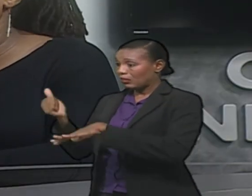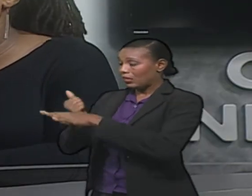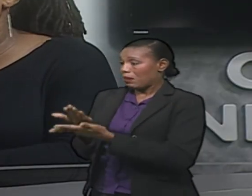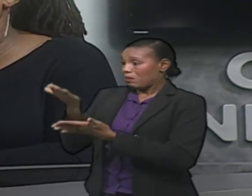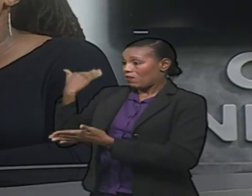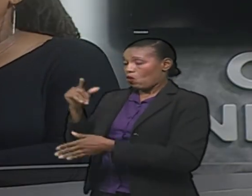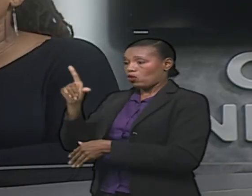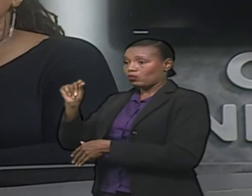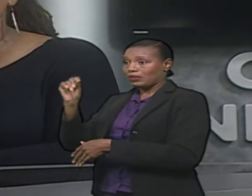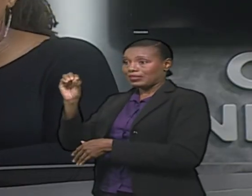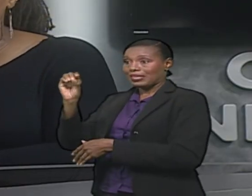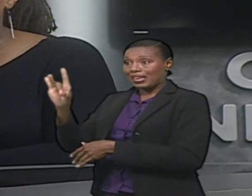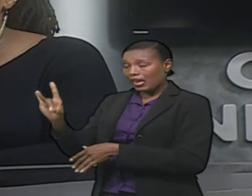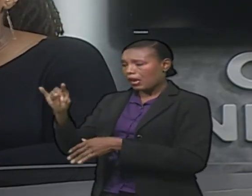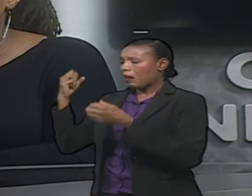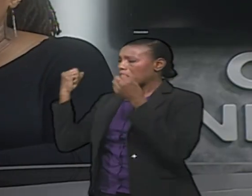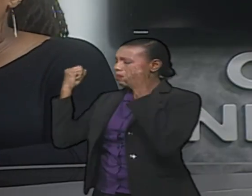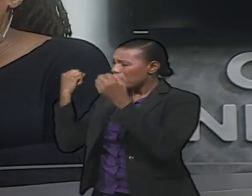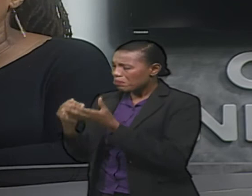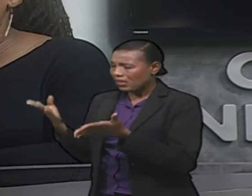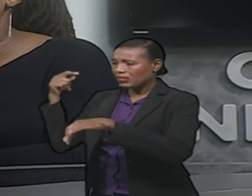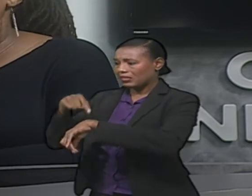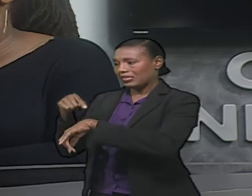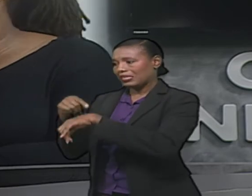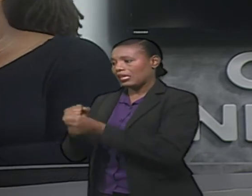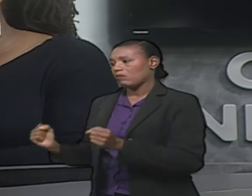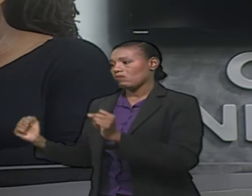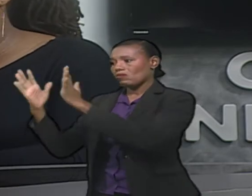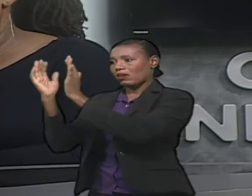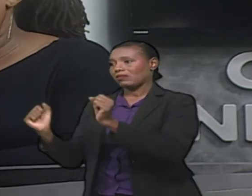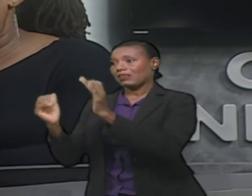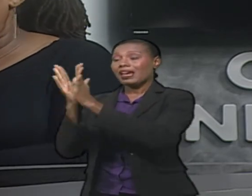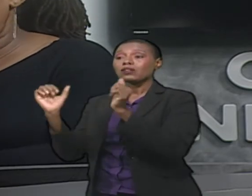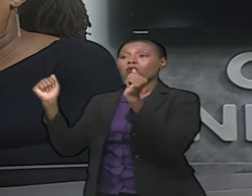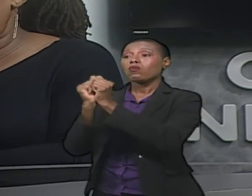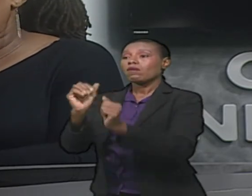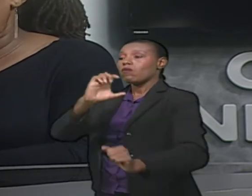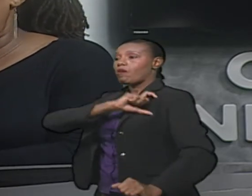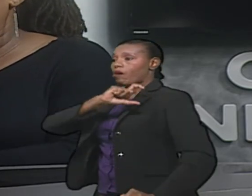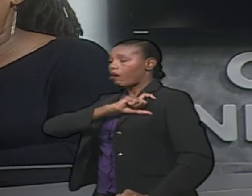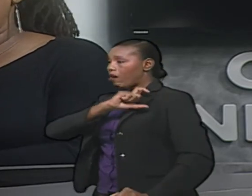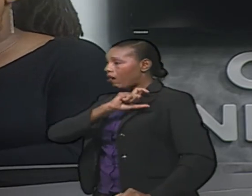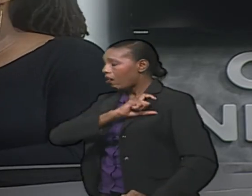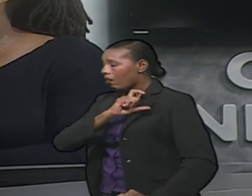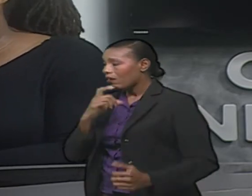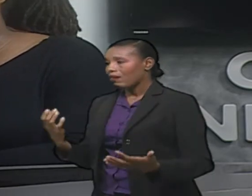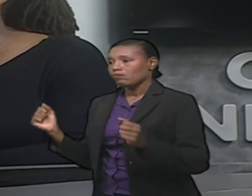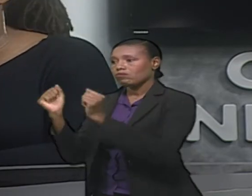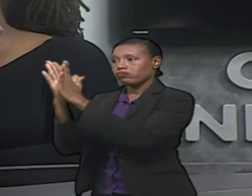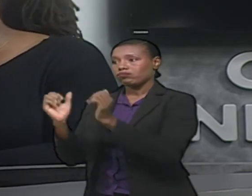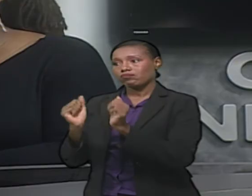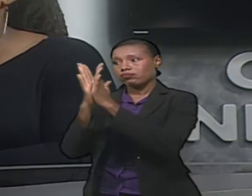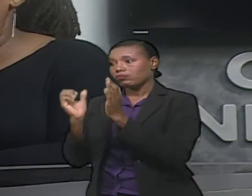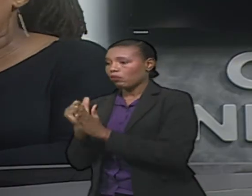the end of 2008, there were a number of incidents between the police force and the media fraternity. Some journalists